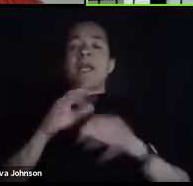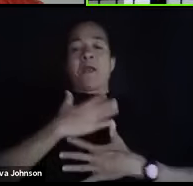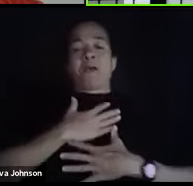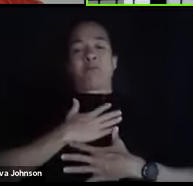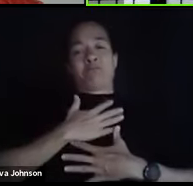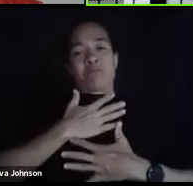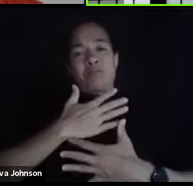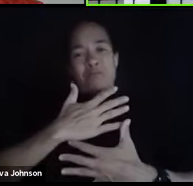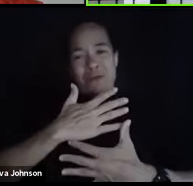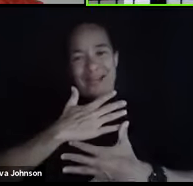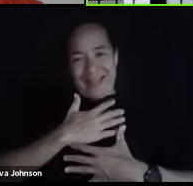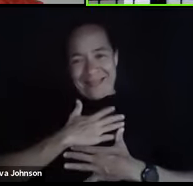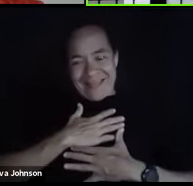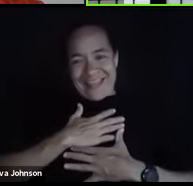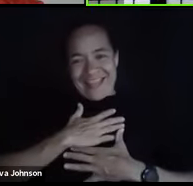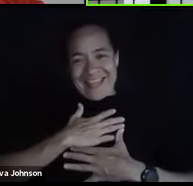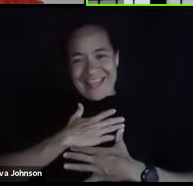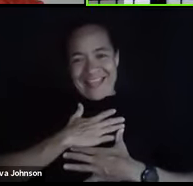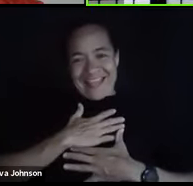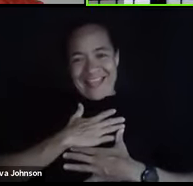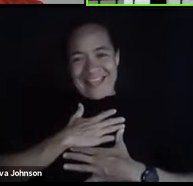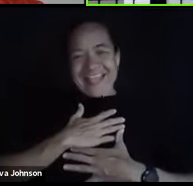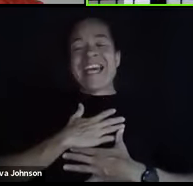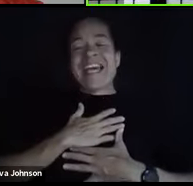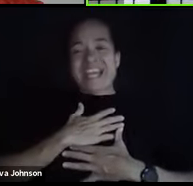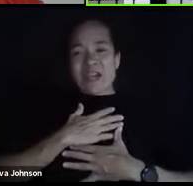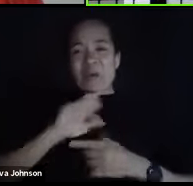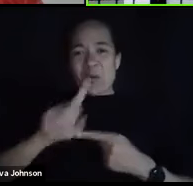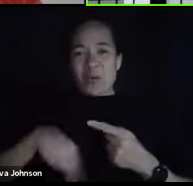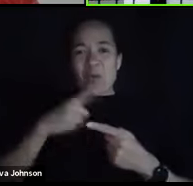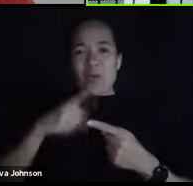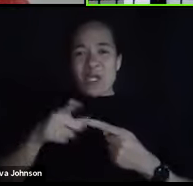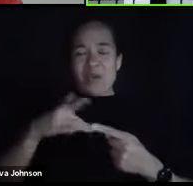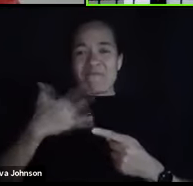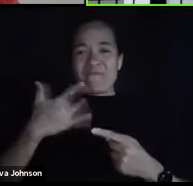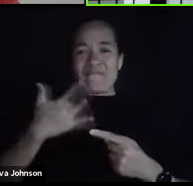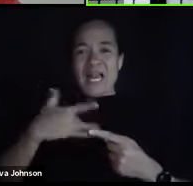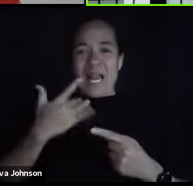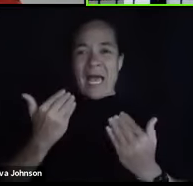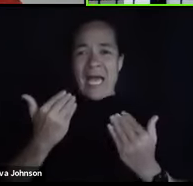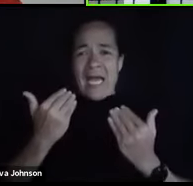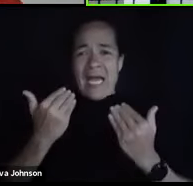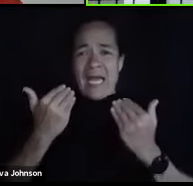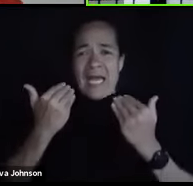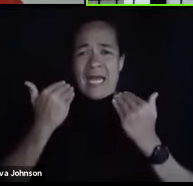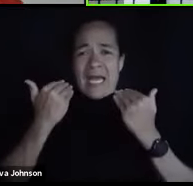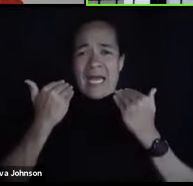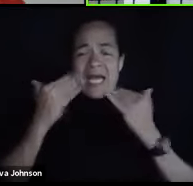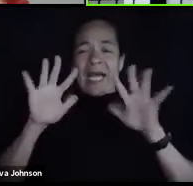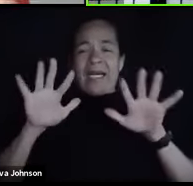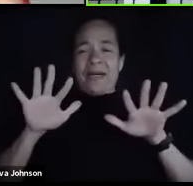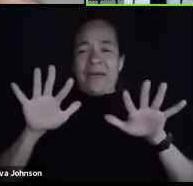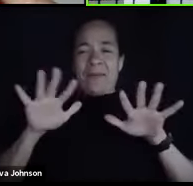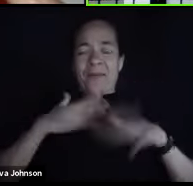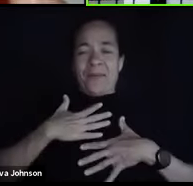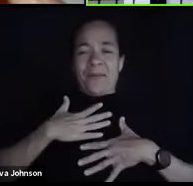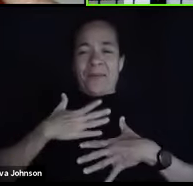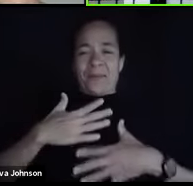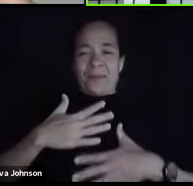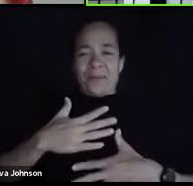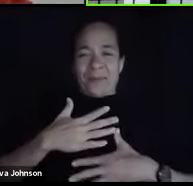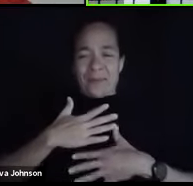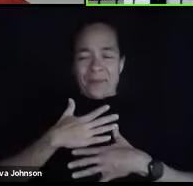You have to be able to take a deep breath when you feel yourself being overwhelmed. When you feel yourself saying, I can never